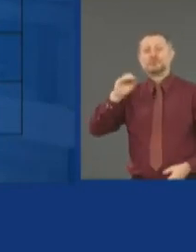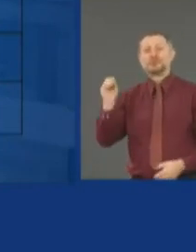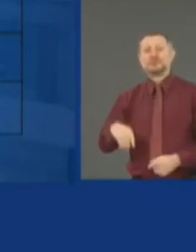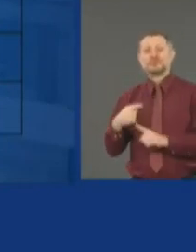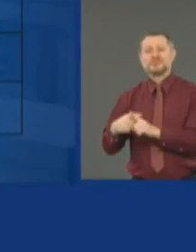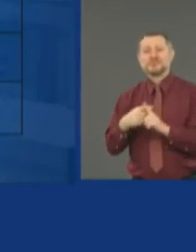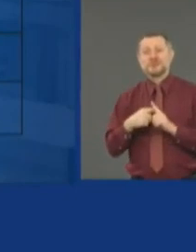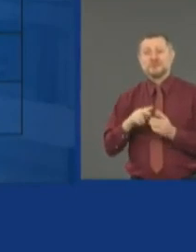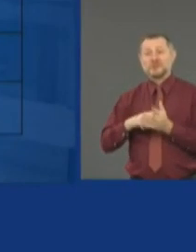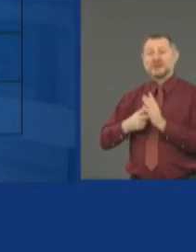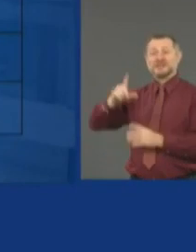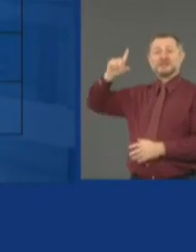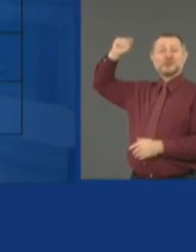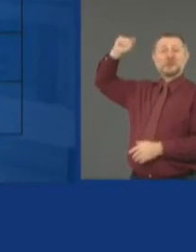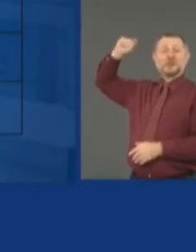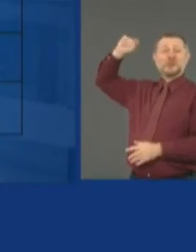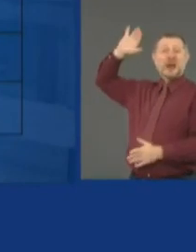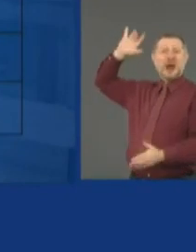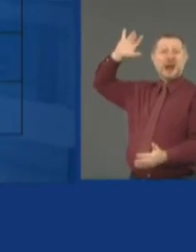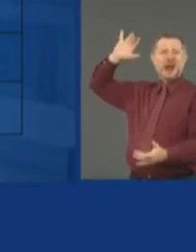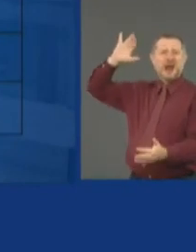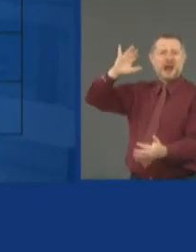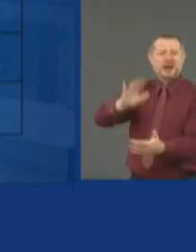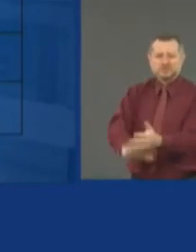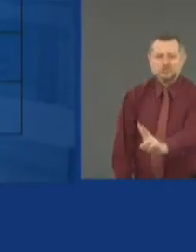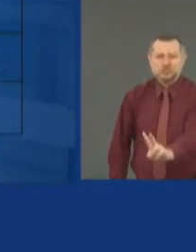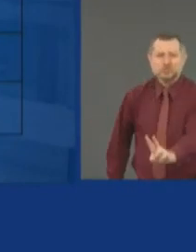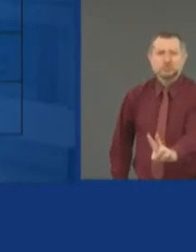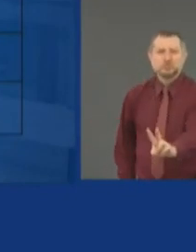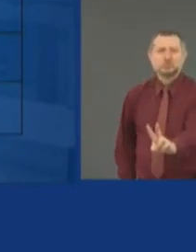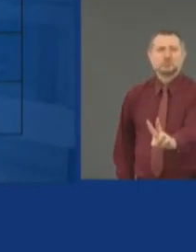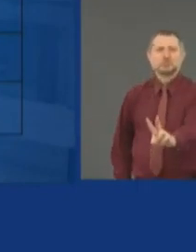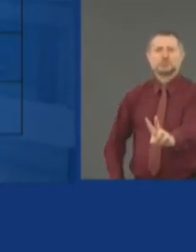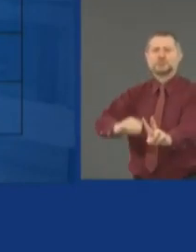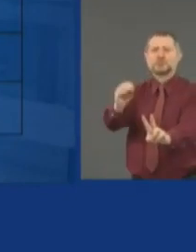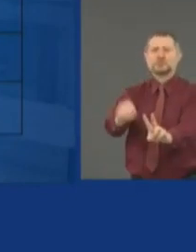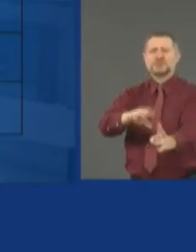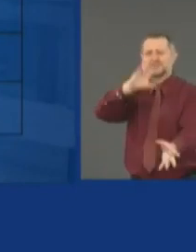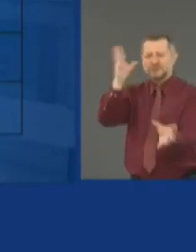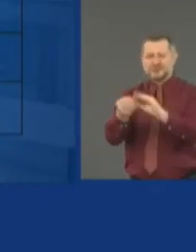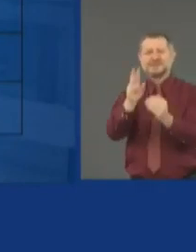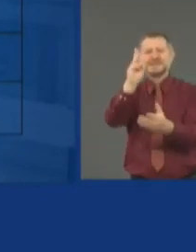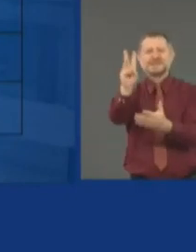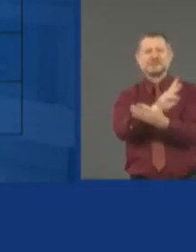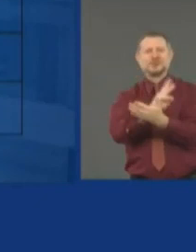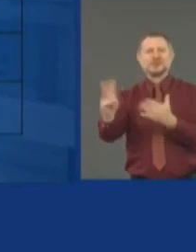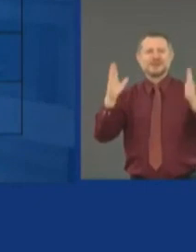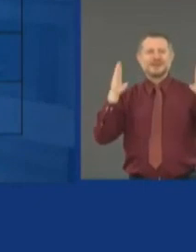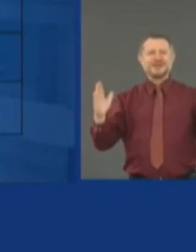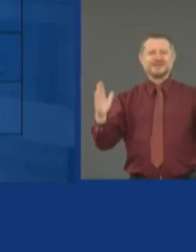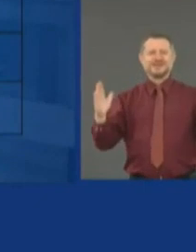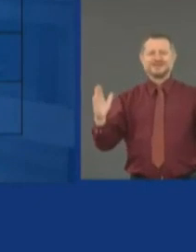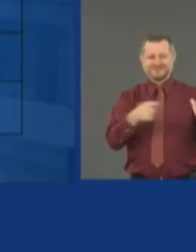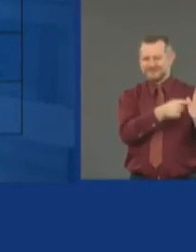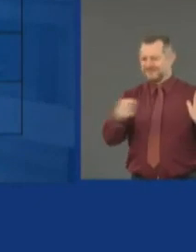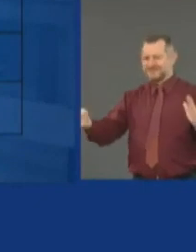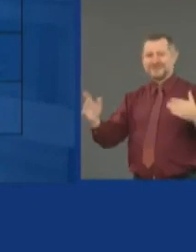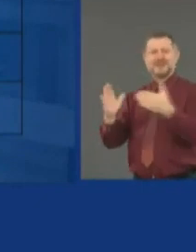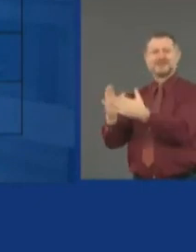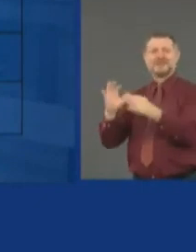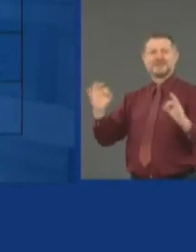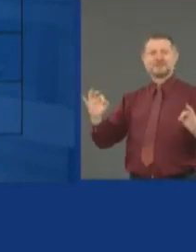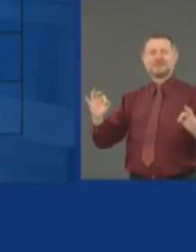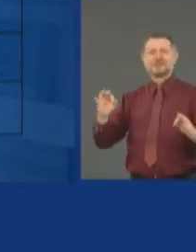to 2% in six weeks. Well, what difference does this socially